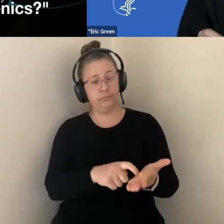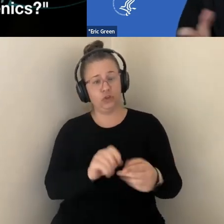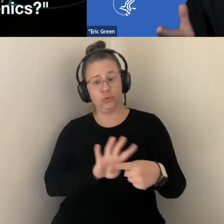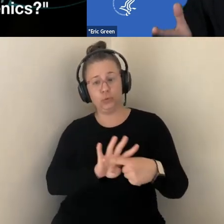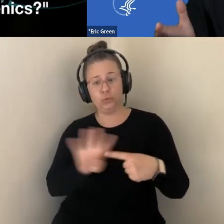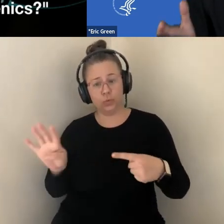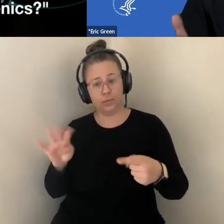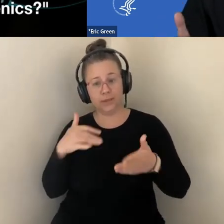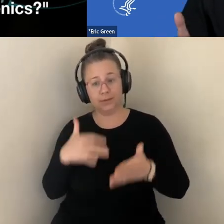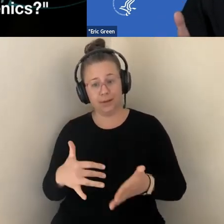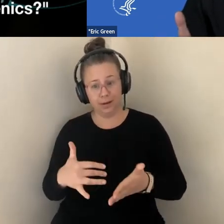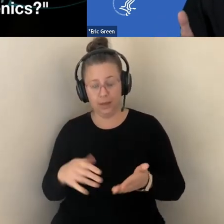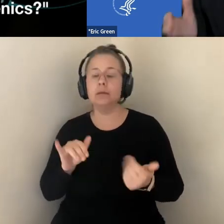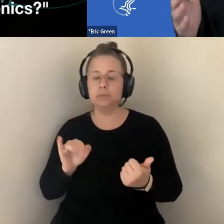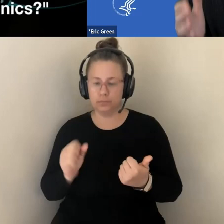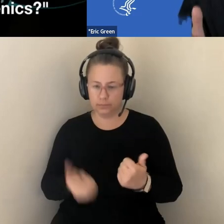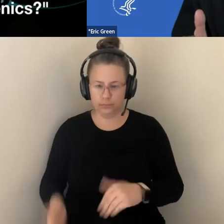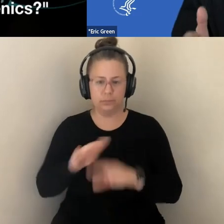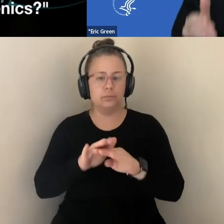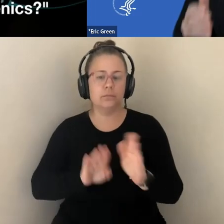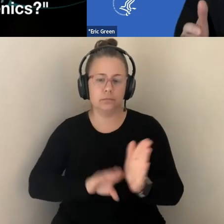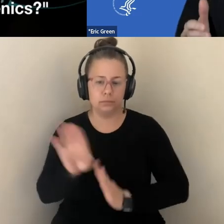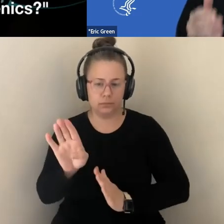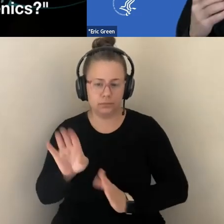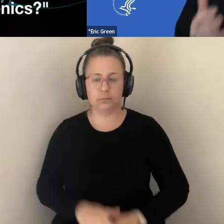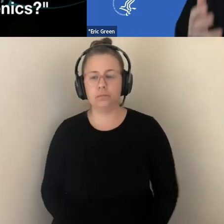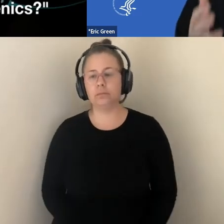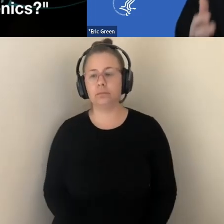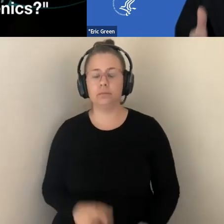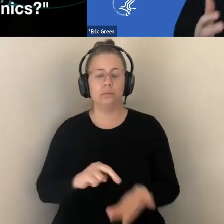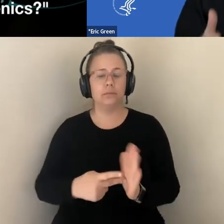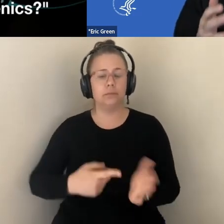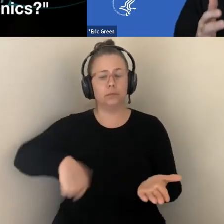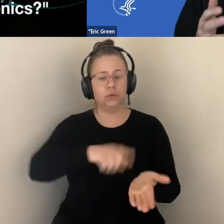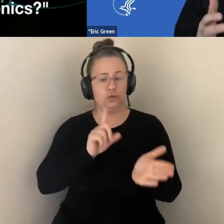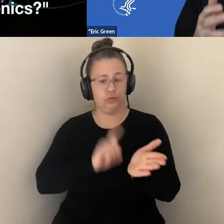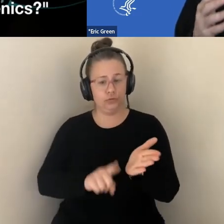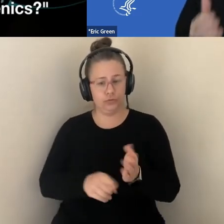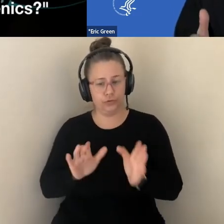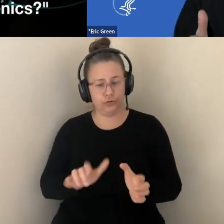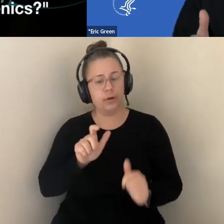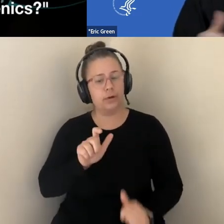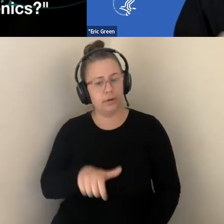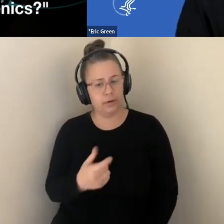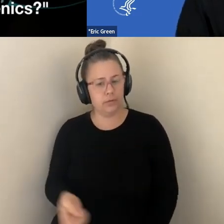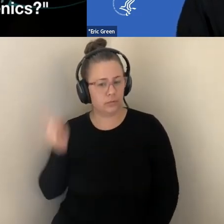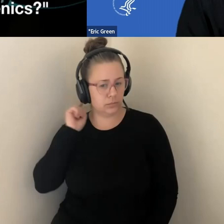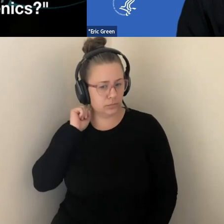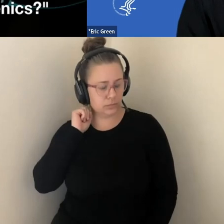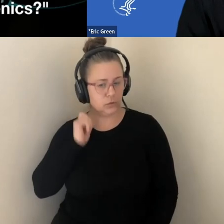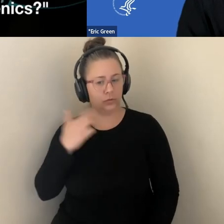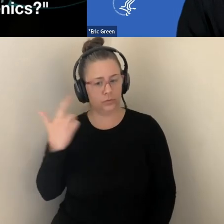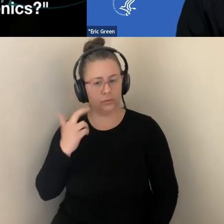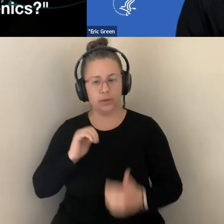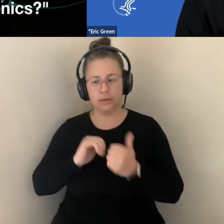RESEARCHERS HAVE A RESPONSIBILITY TO BE MINDFUL OF THE IMPACT THAT OUR SCIENTIFIC ADVANCES MAY HAVE ON THE WORLD AND